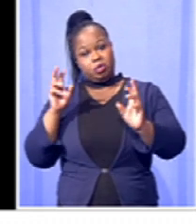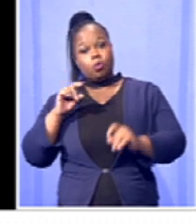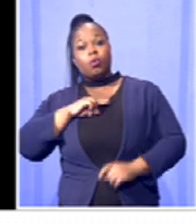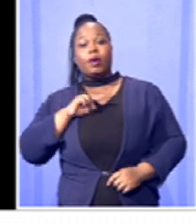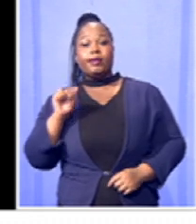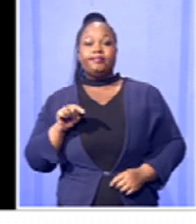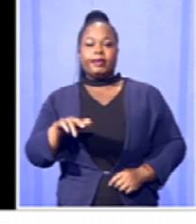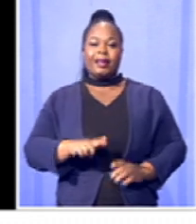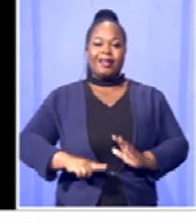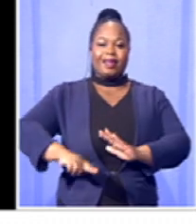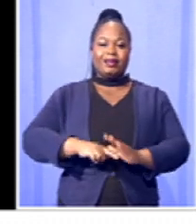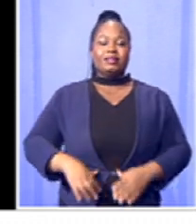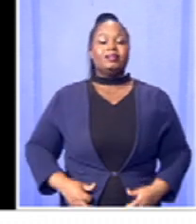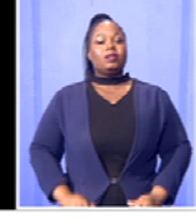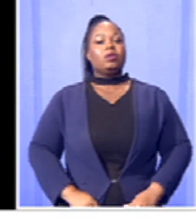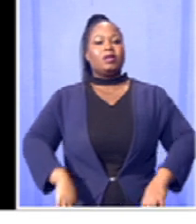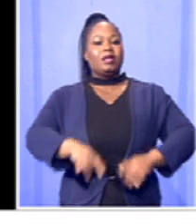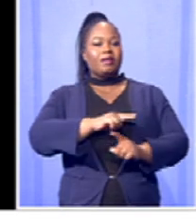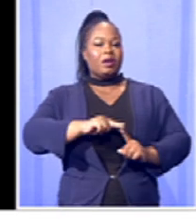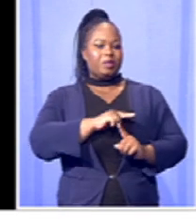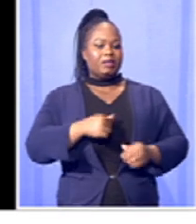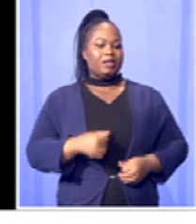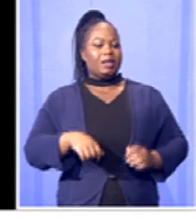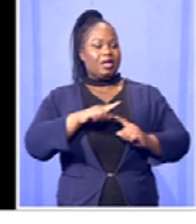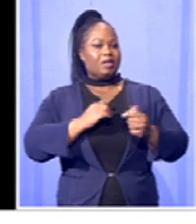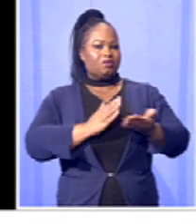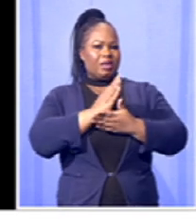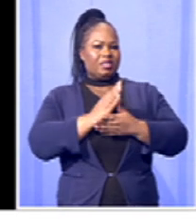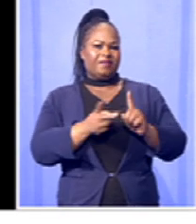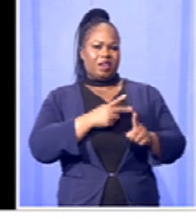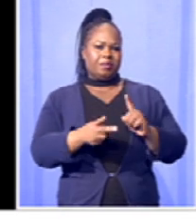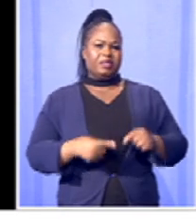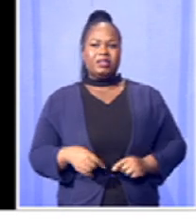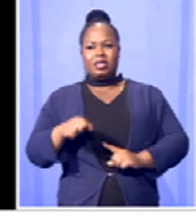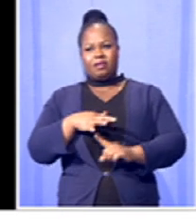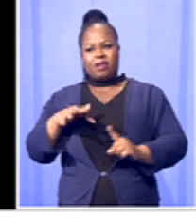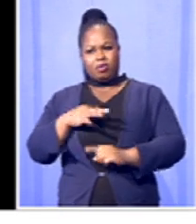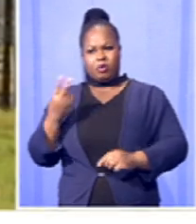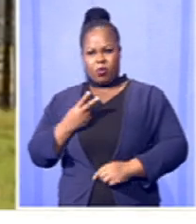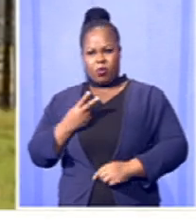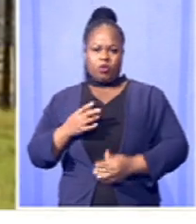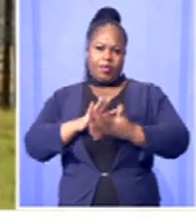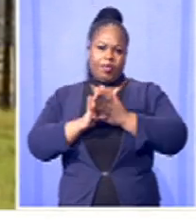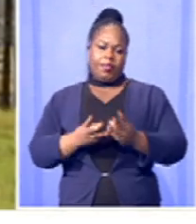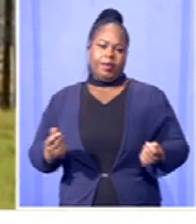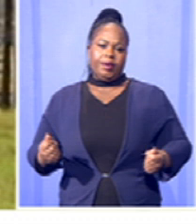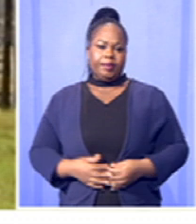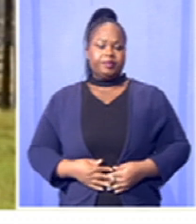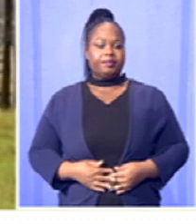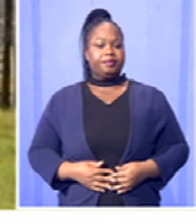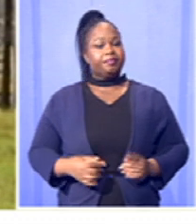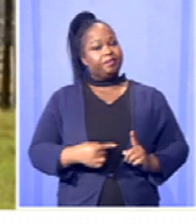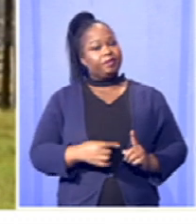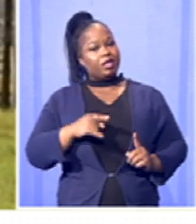land rights have been violated and the environment itself has been harmed. Mkaniso